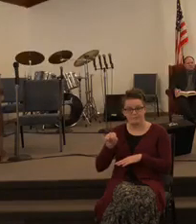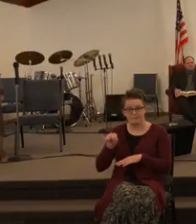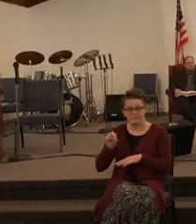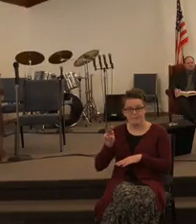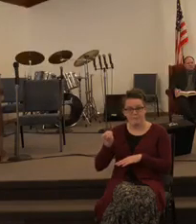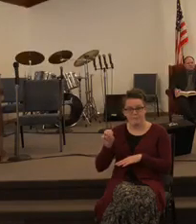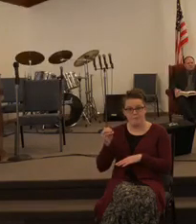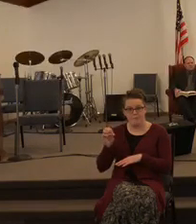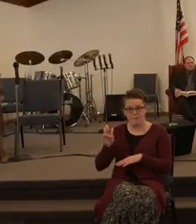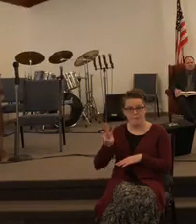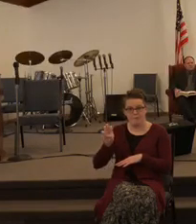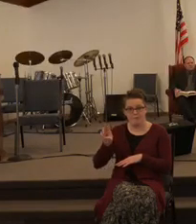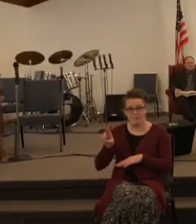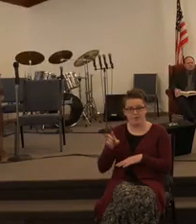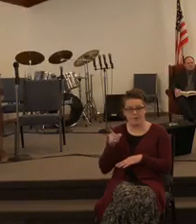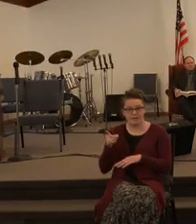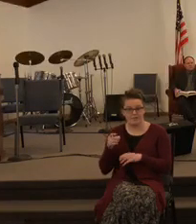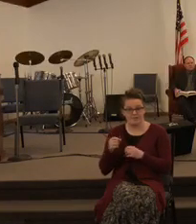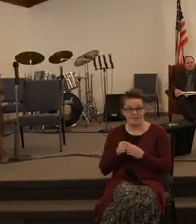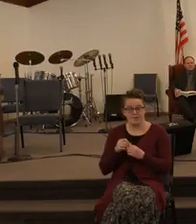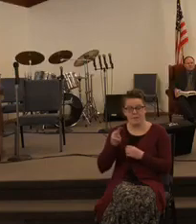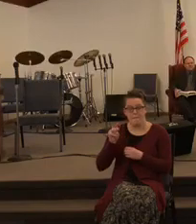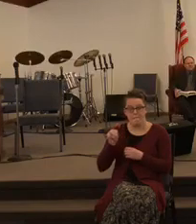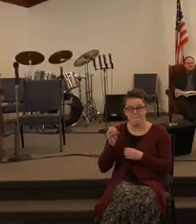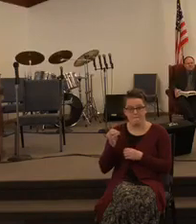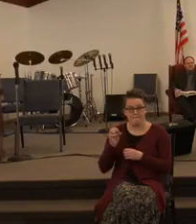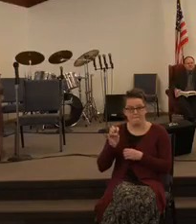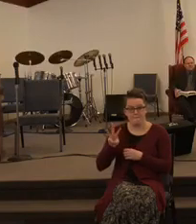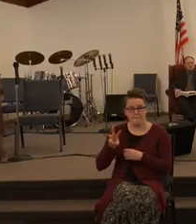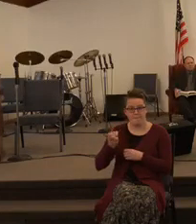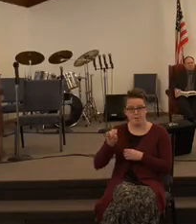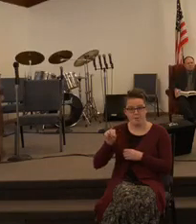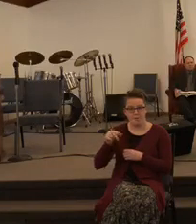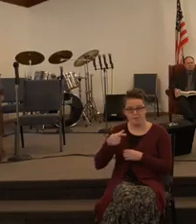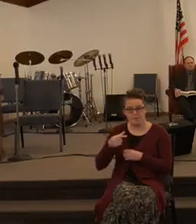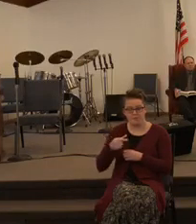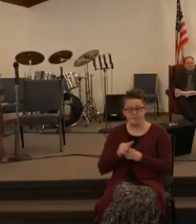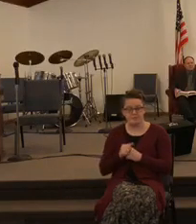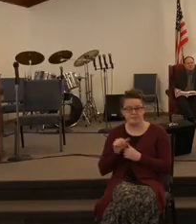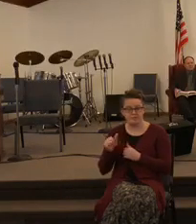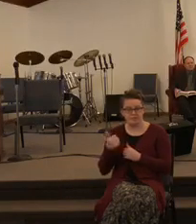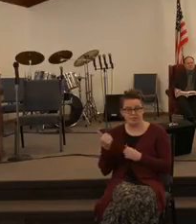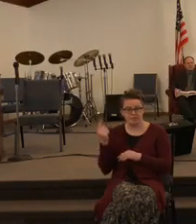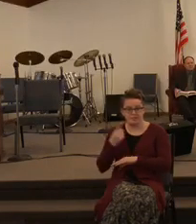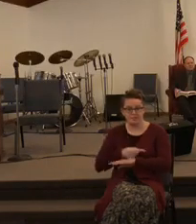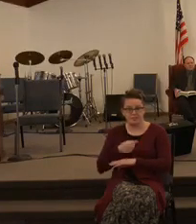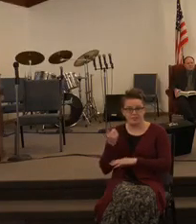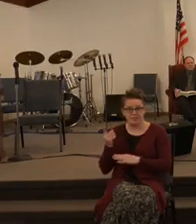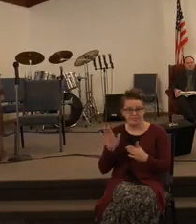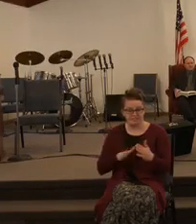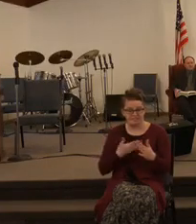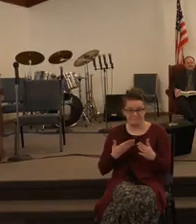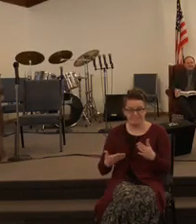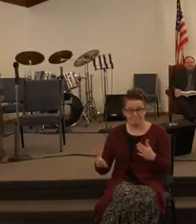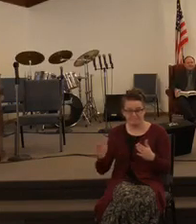brother Steve was out mowing the other day as he often does sing it away